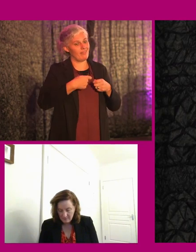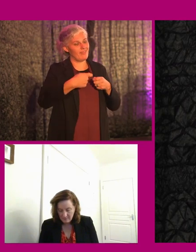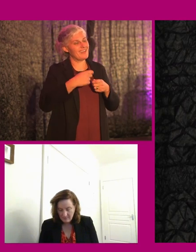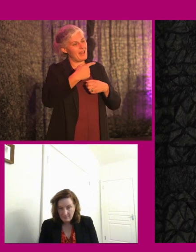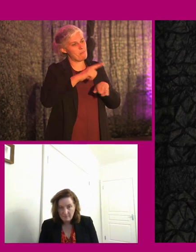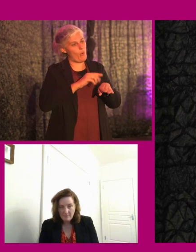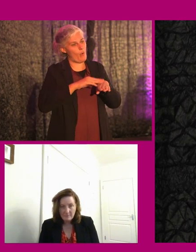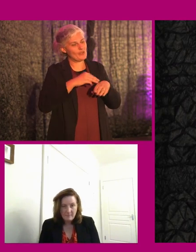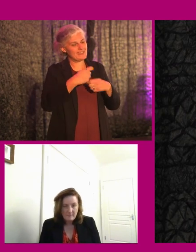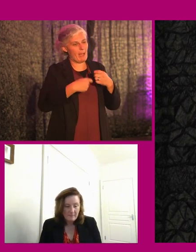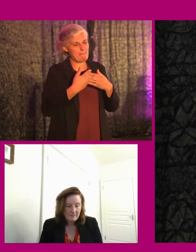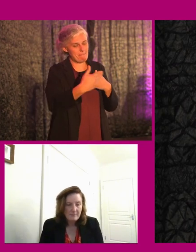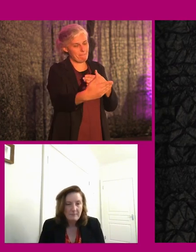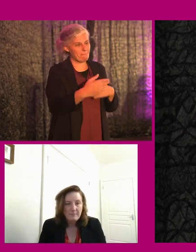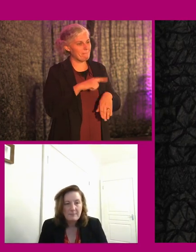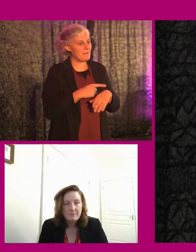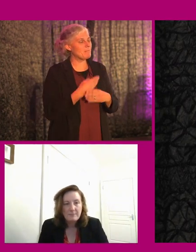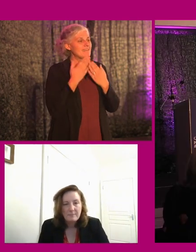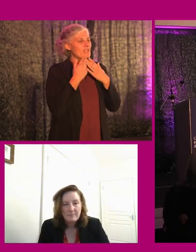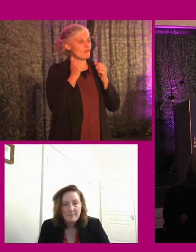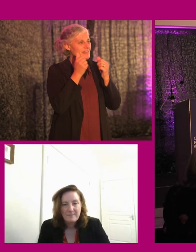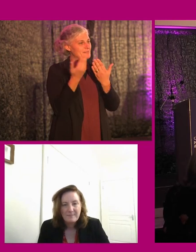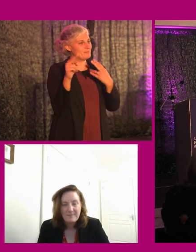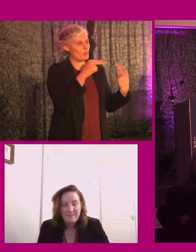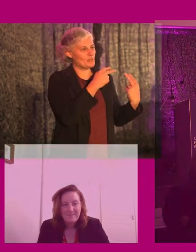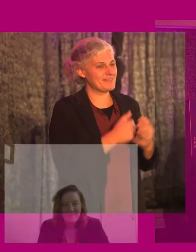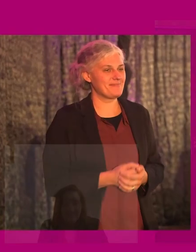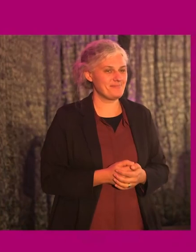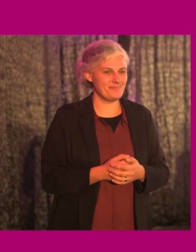I suspect. And thanks to everybody here for your attention. I think lunch is new.